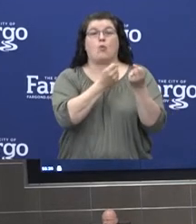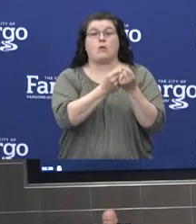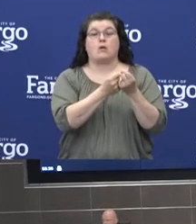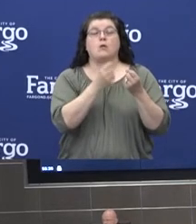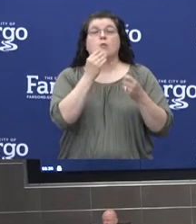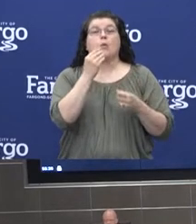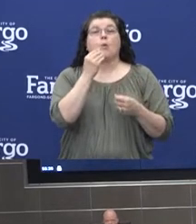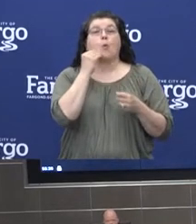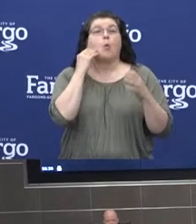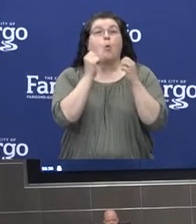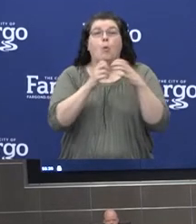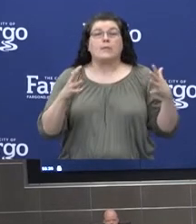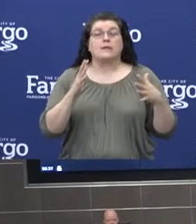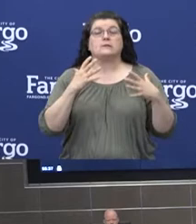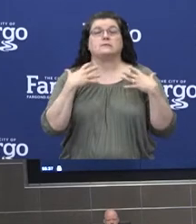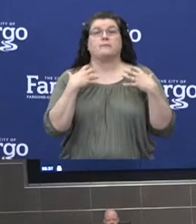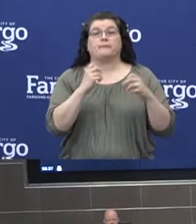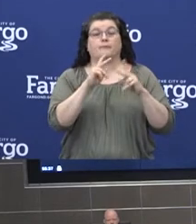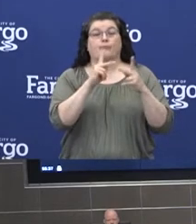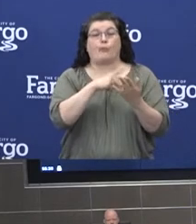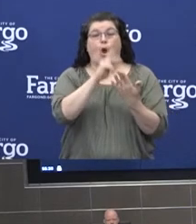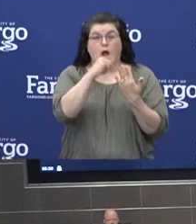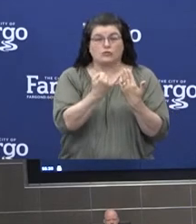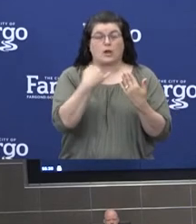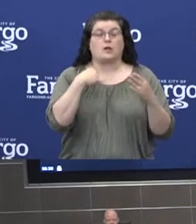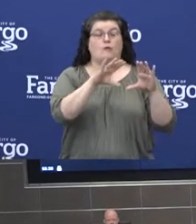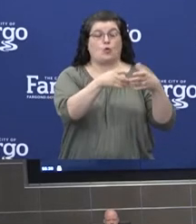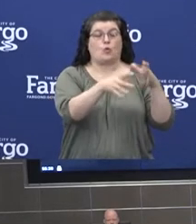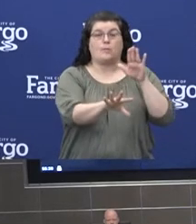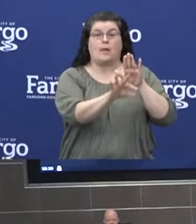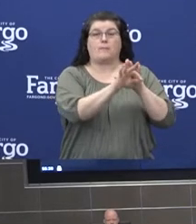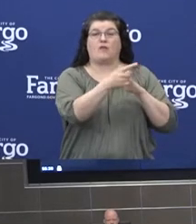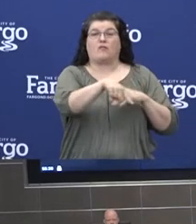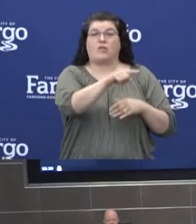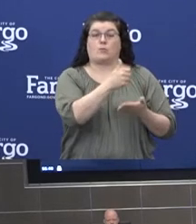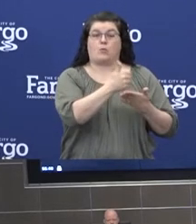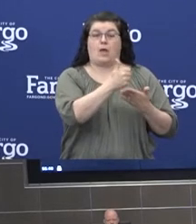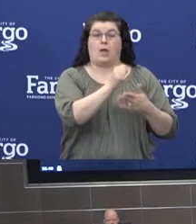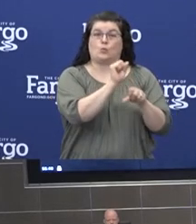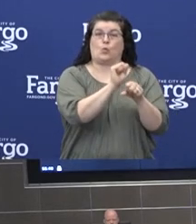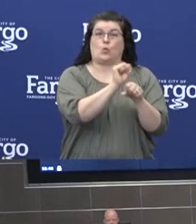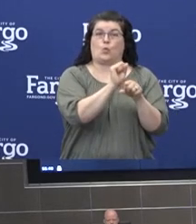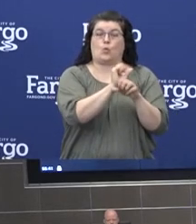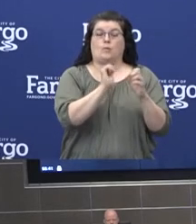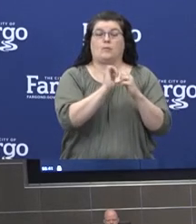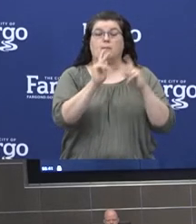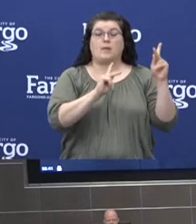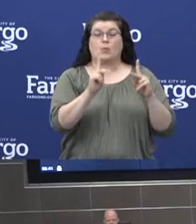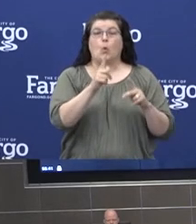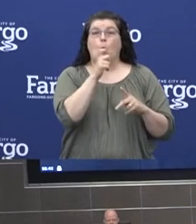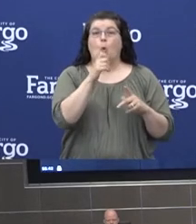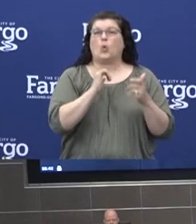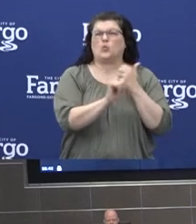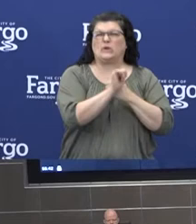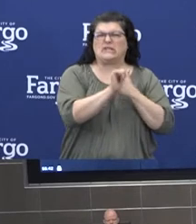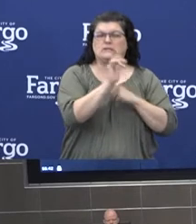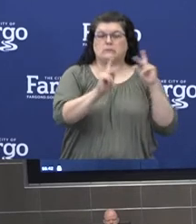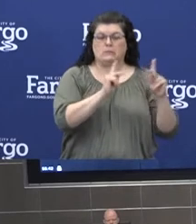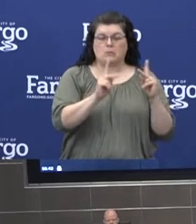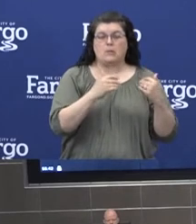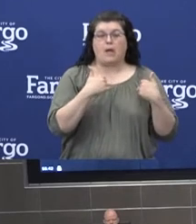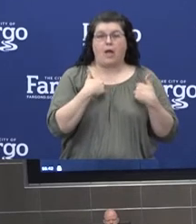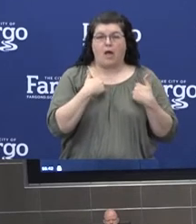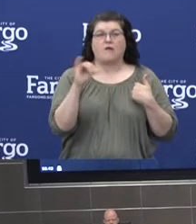project in our community. That group was chosen due to their ability to work effectively with at-risk populations, as well as the